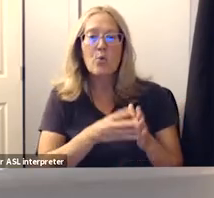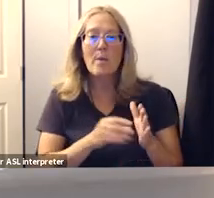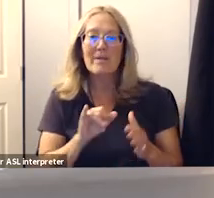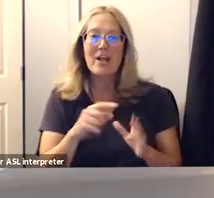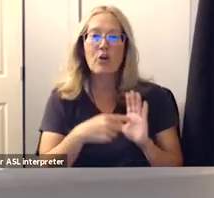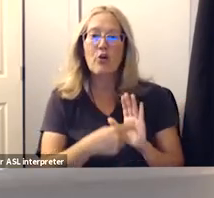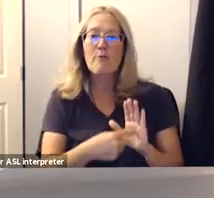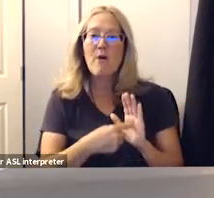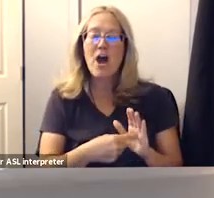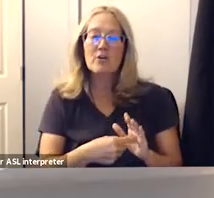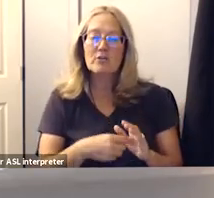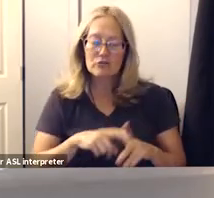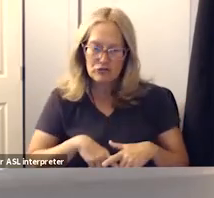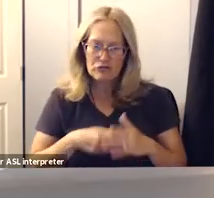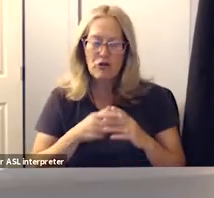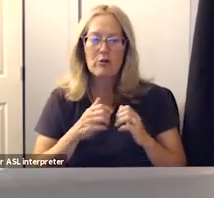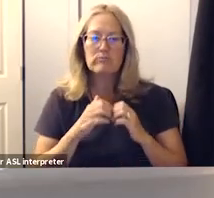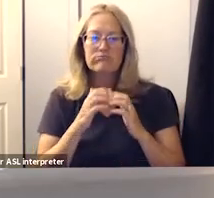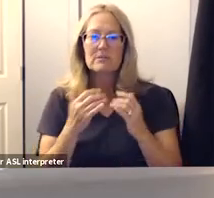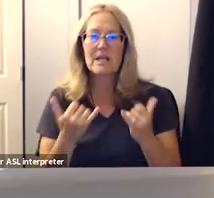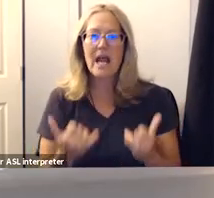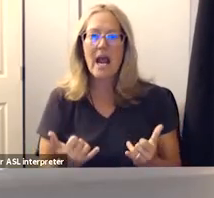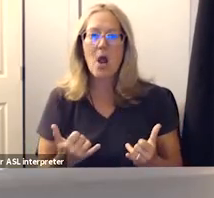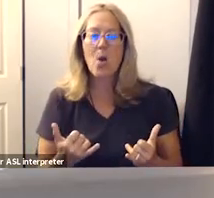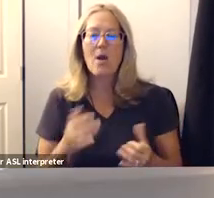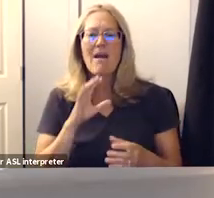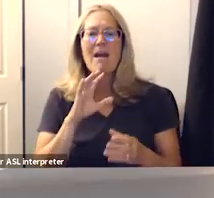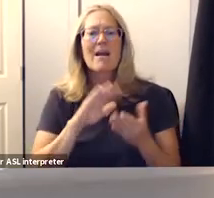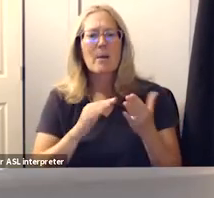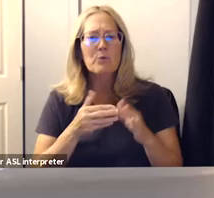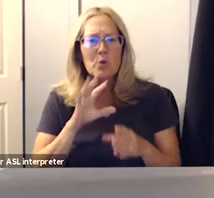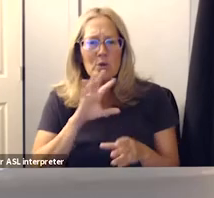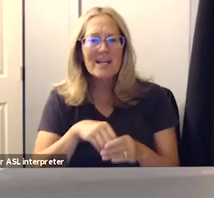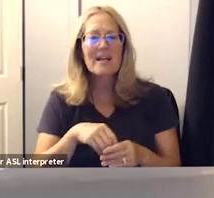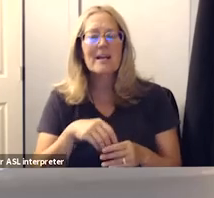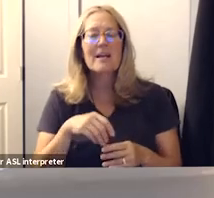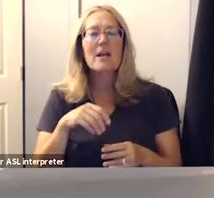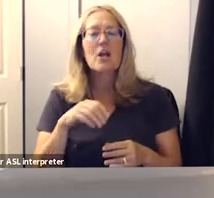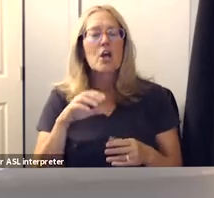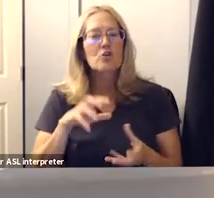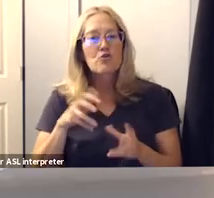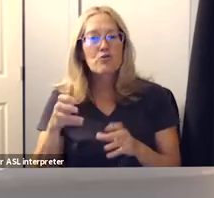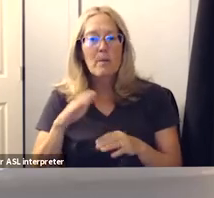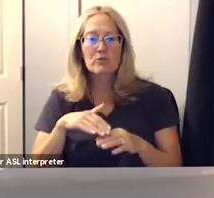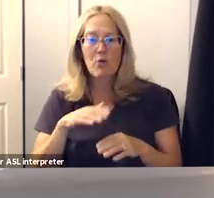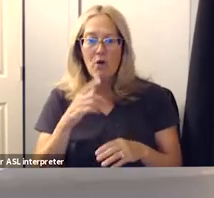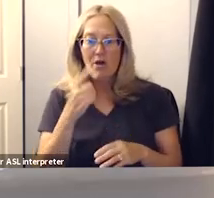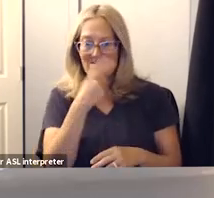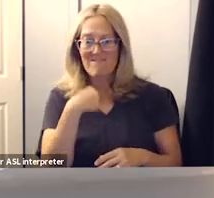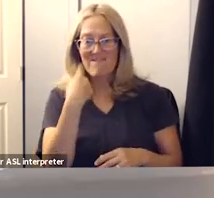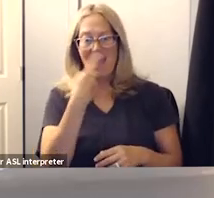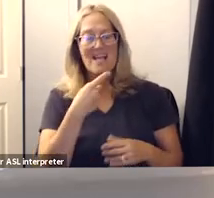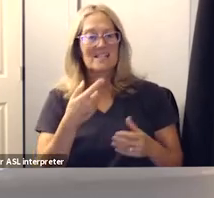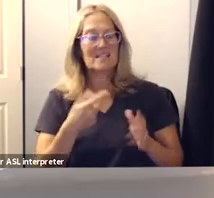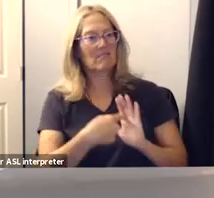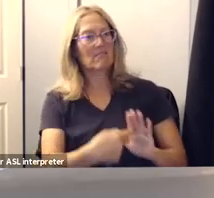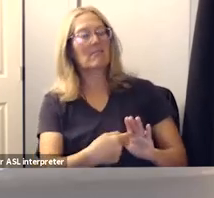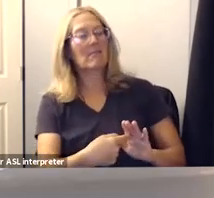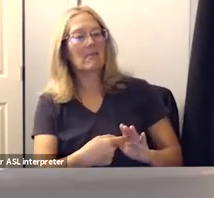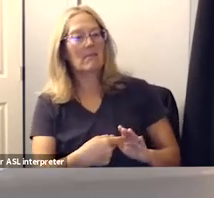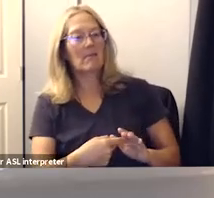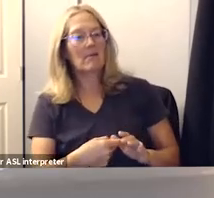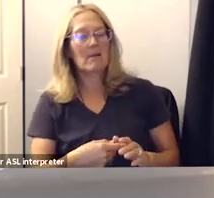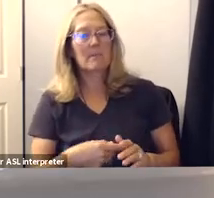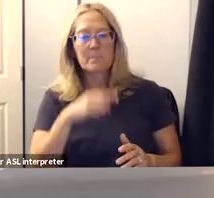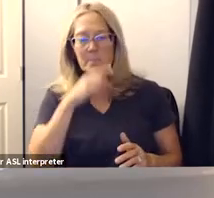you need more community engagement on meta corrupt on its face you had uh maria laurio swarton